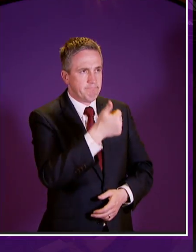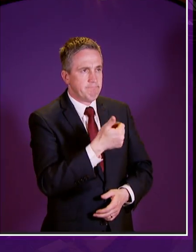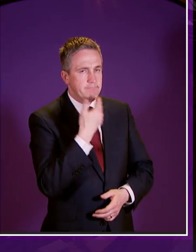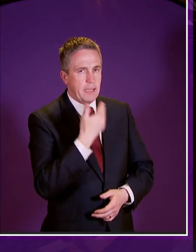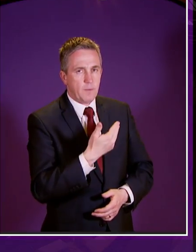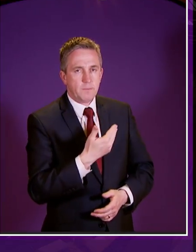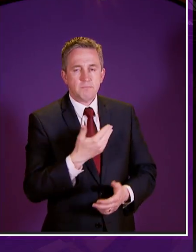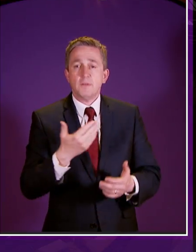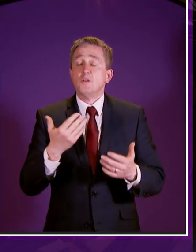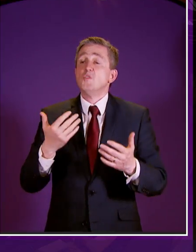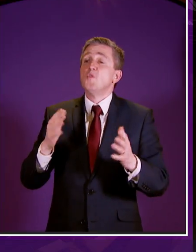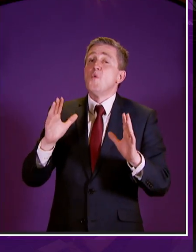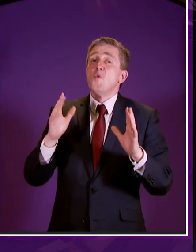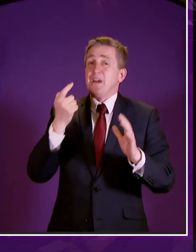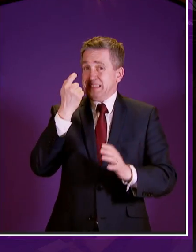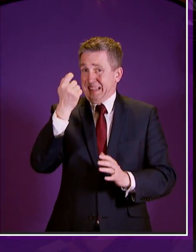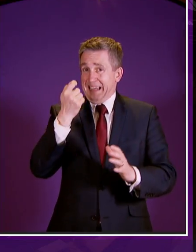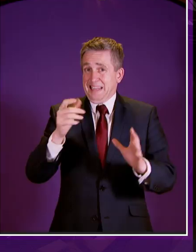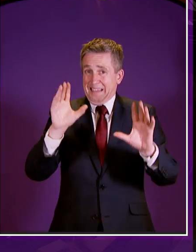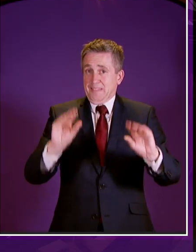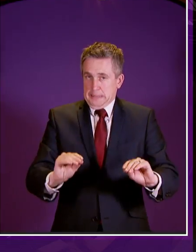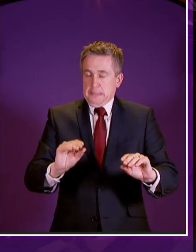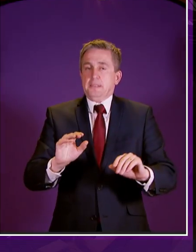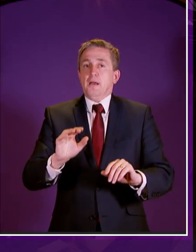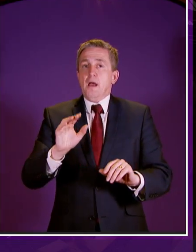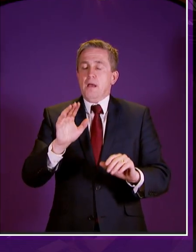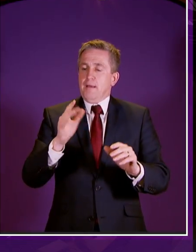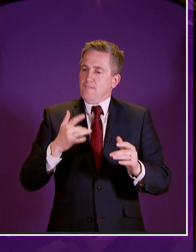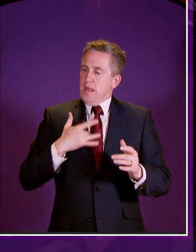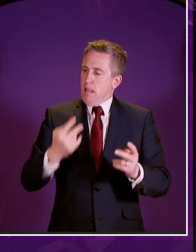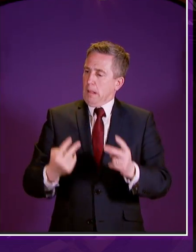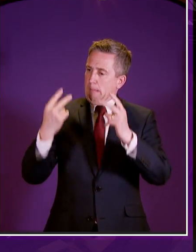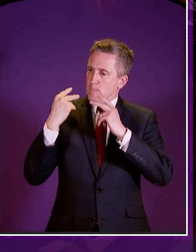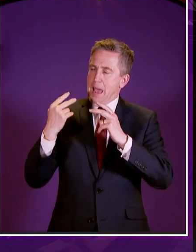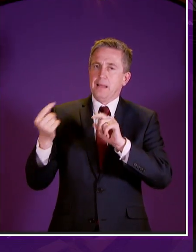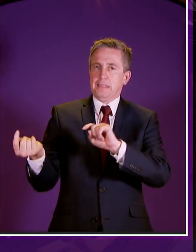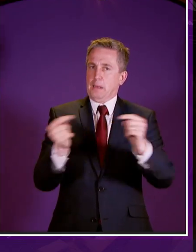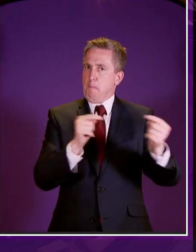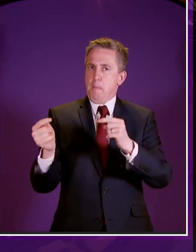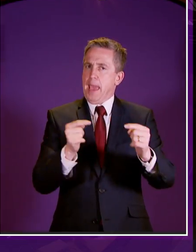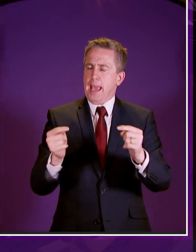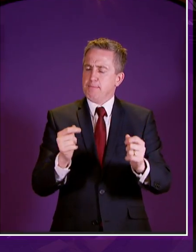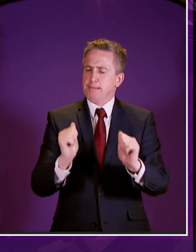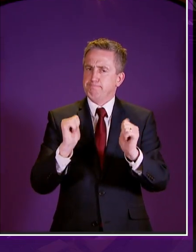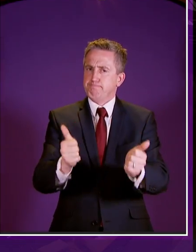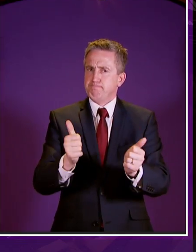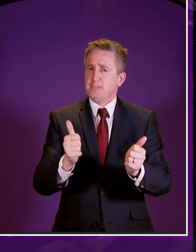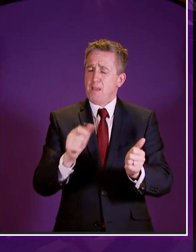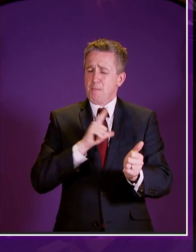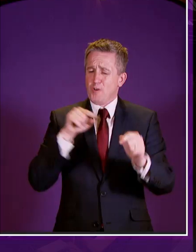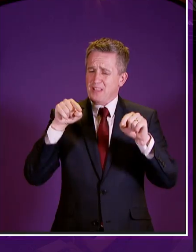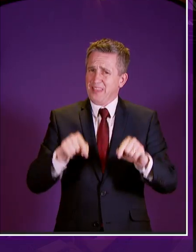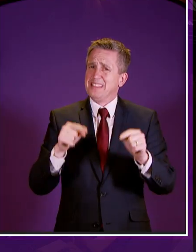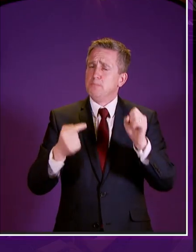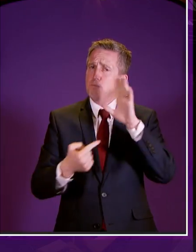officer in closing can i say that i think we've had a debate that is fitting for what is an important moment in the history